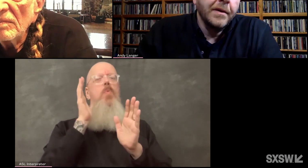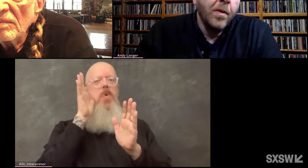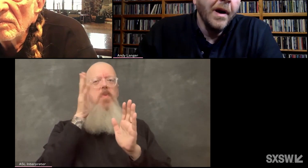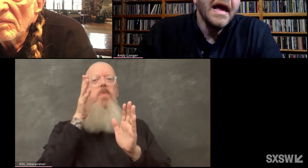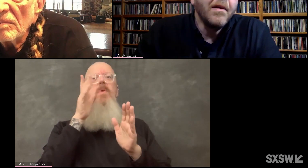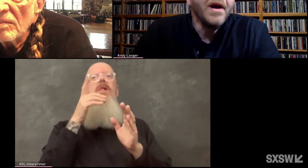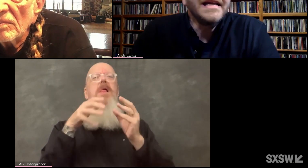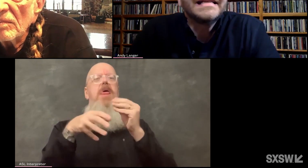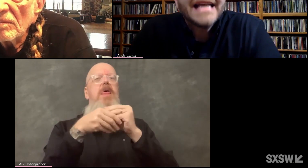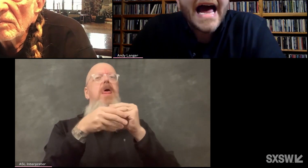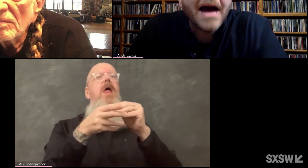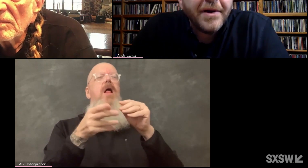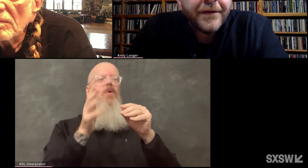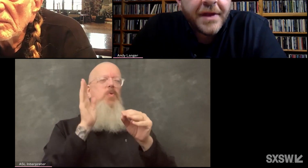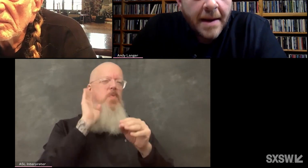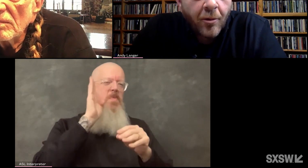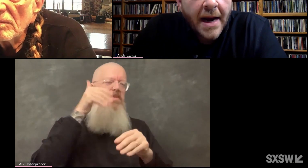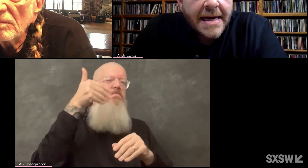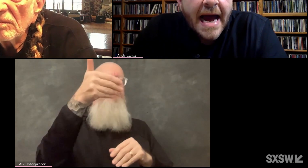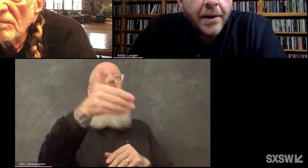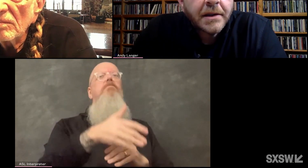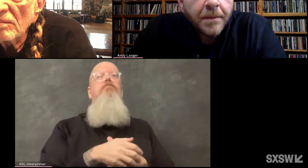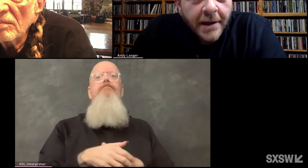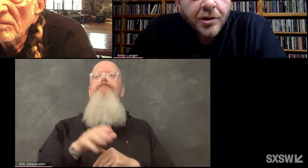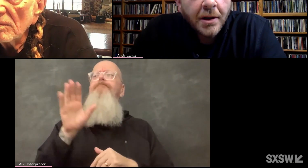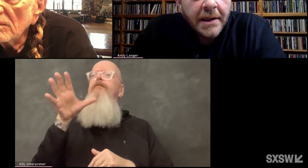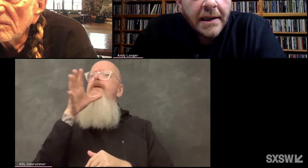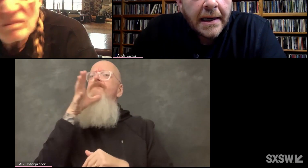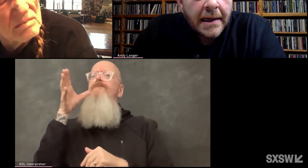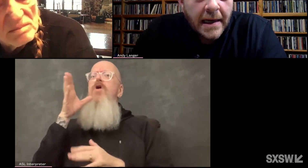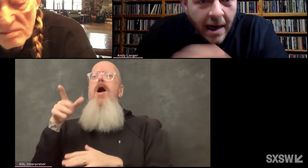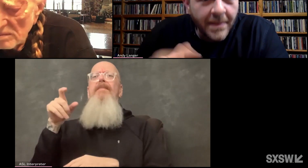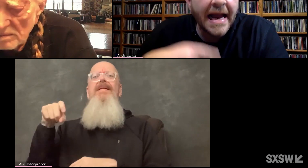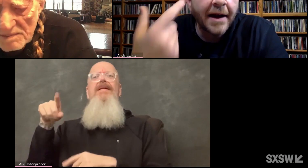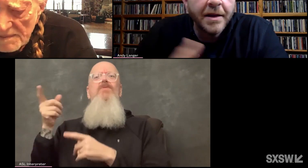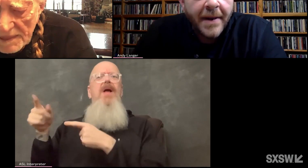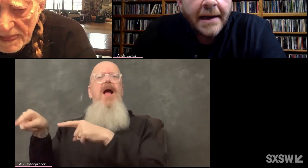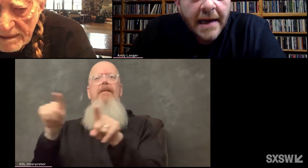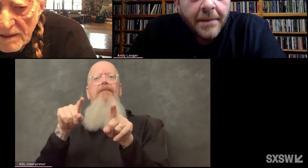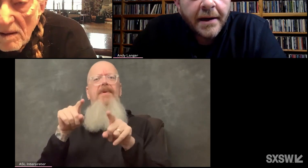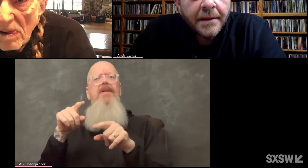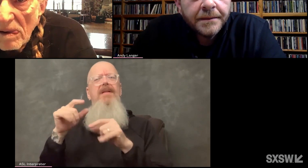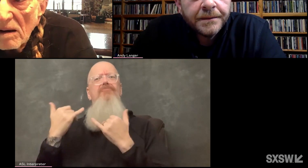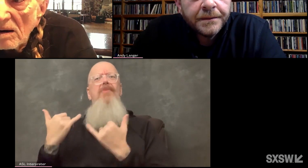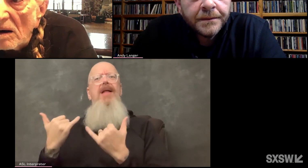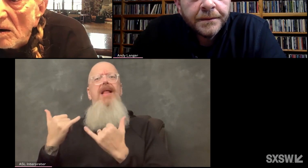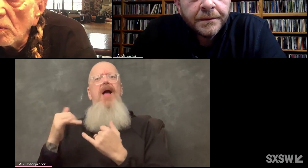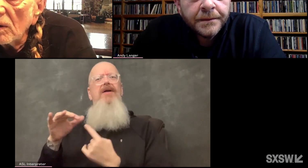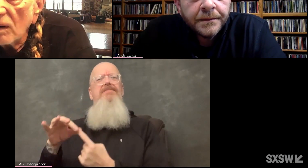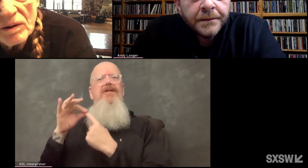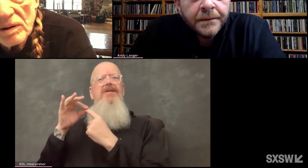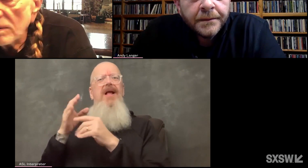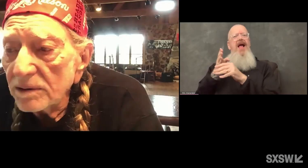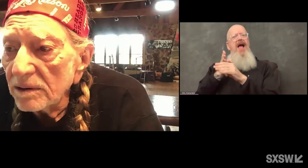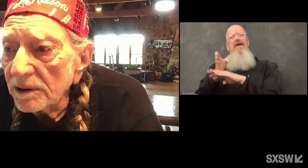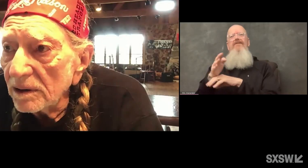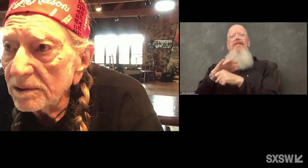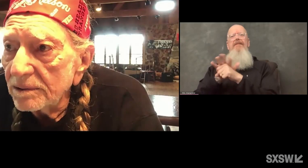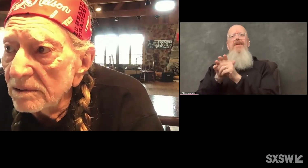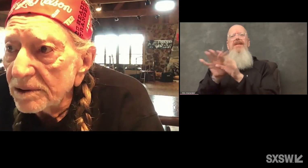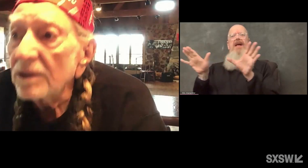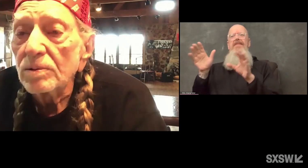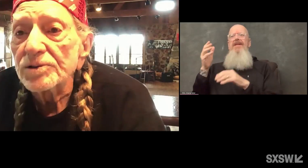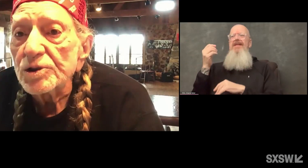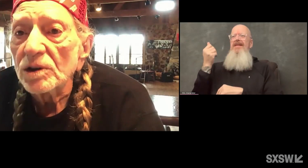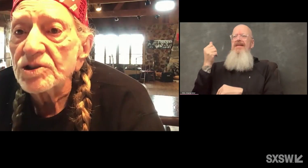Farmers, what needs to happen for them right now, especially coming out of the pandemic? Well, they're